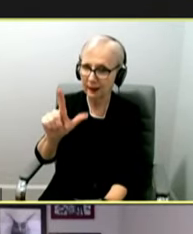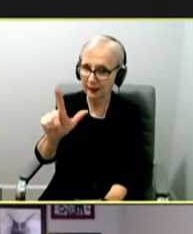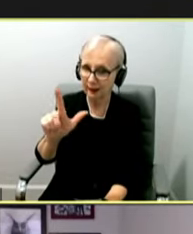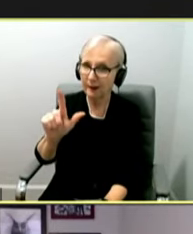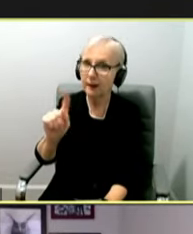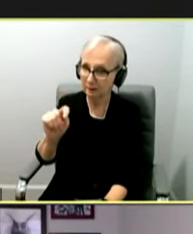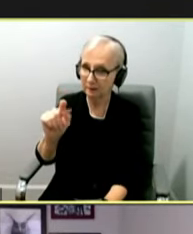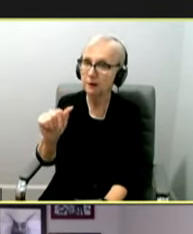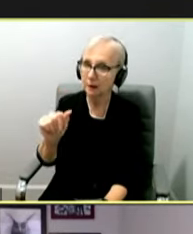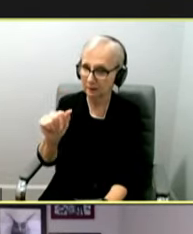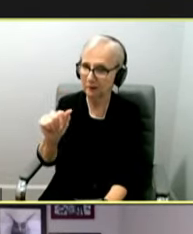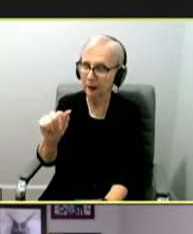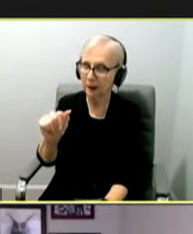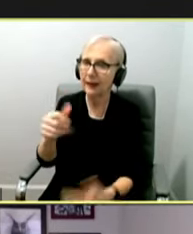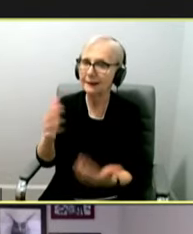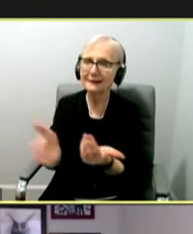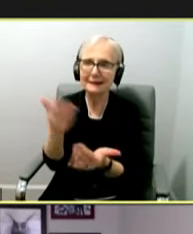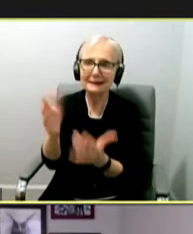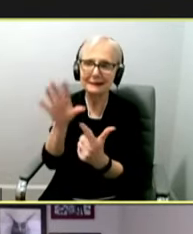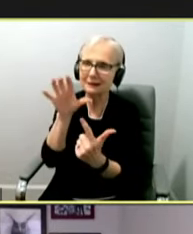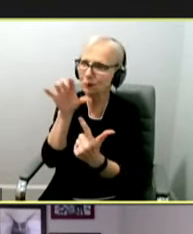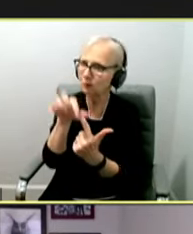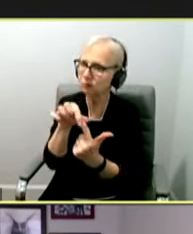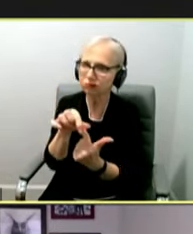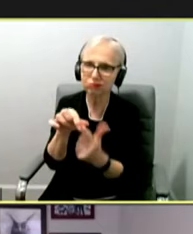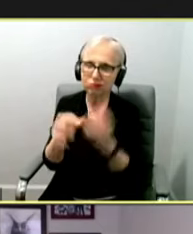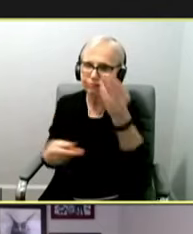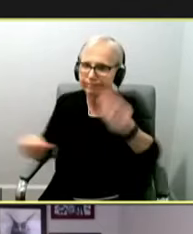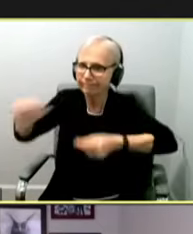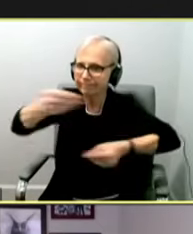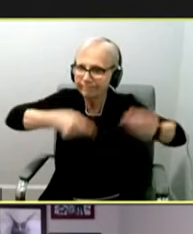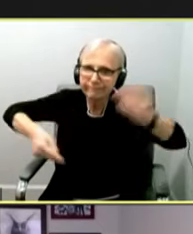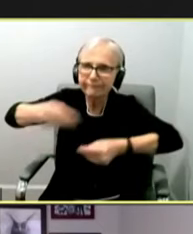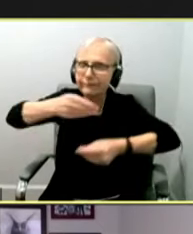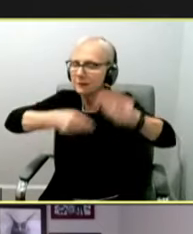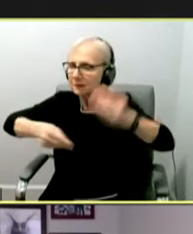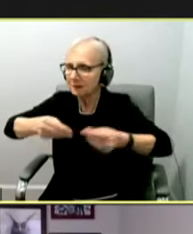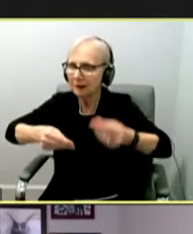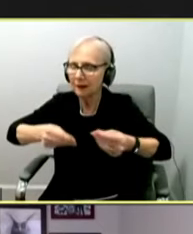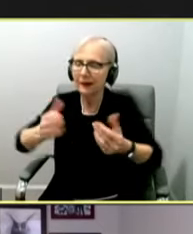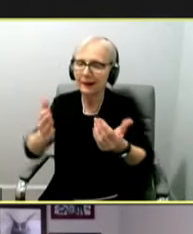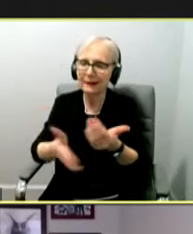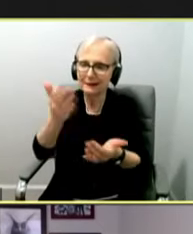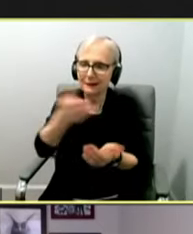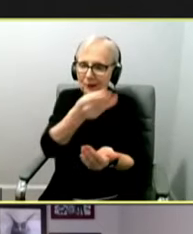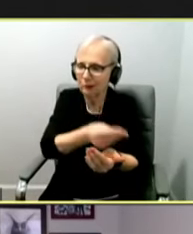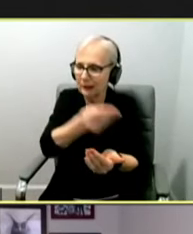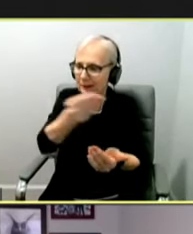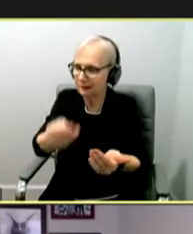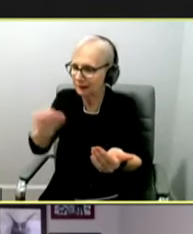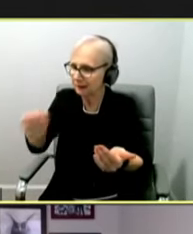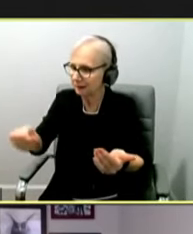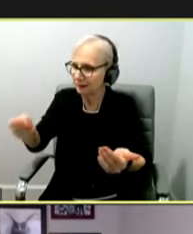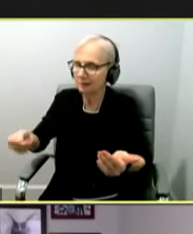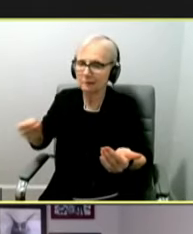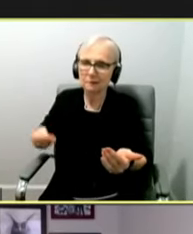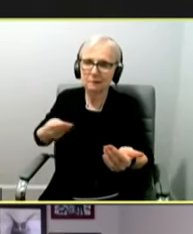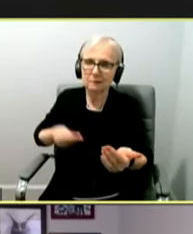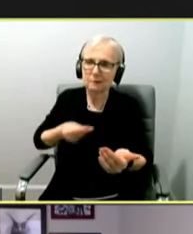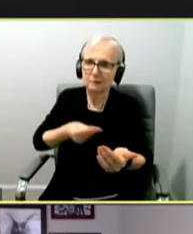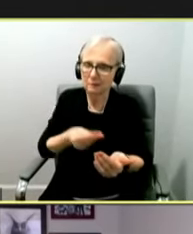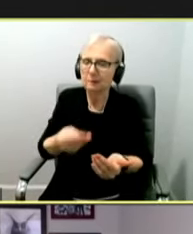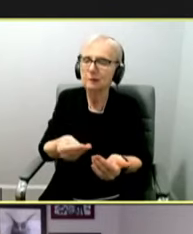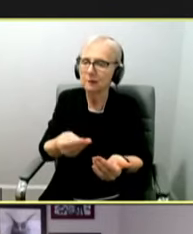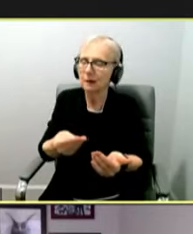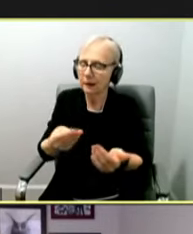And so it continues to be the virus that is, you know, most likely to be passed from person to person here in Colorado and much of the